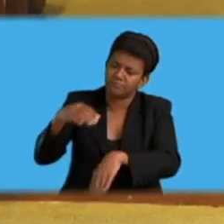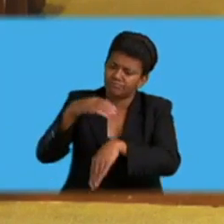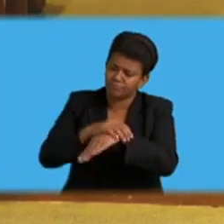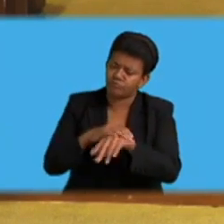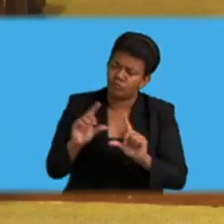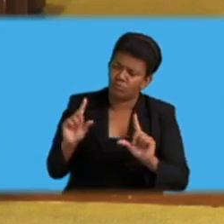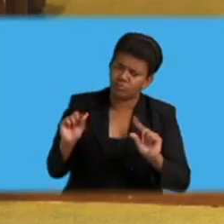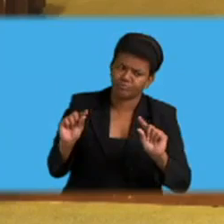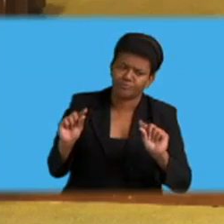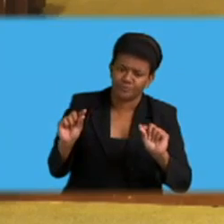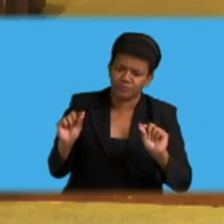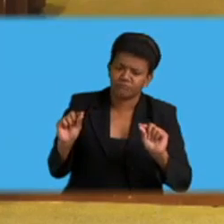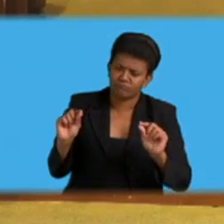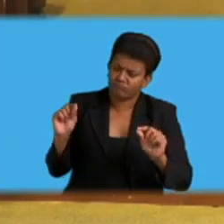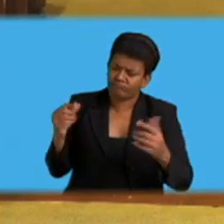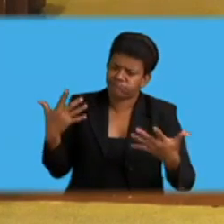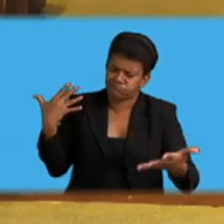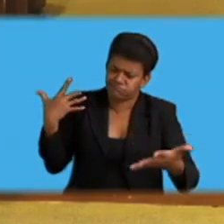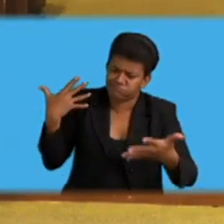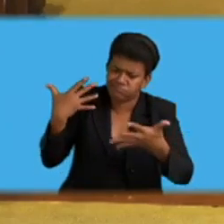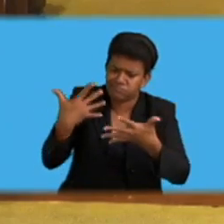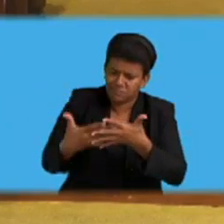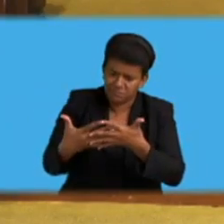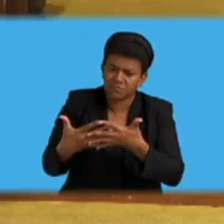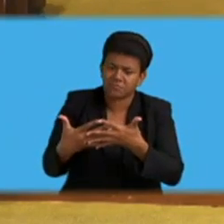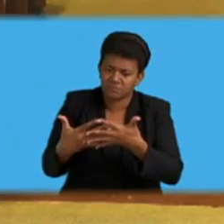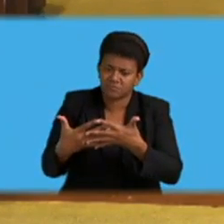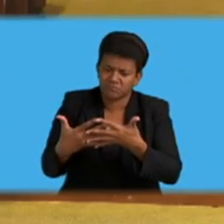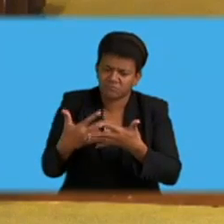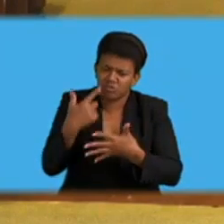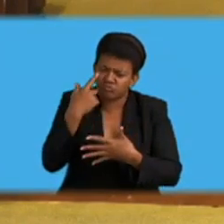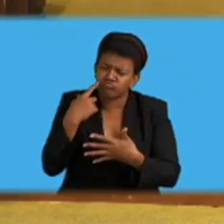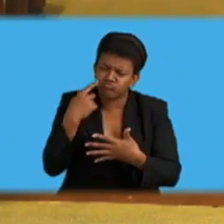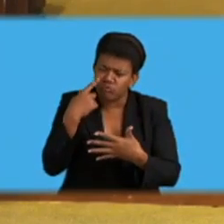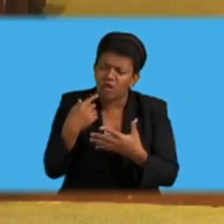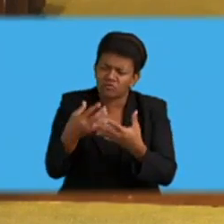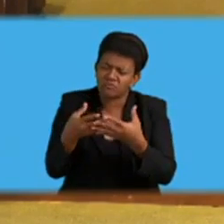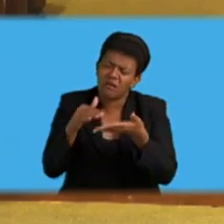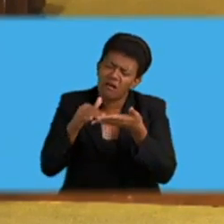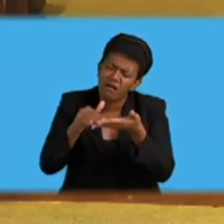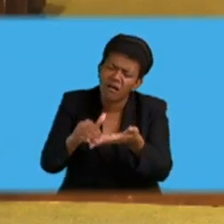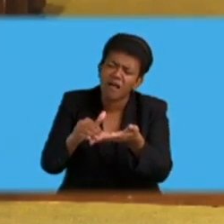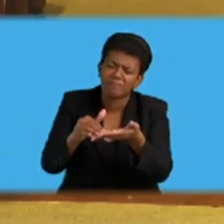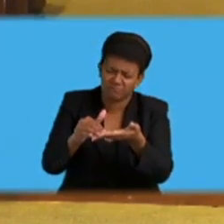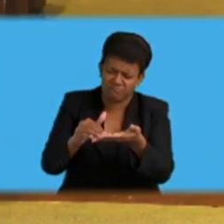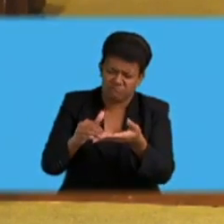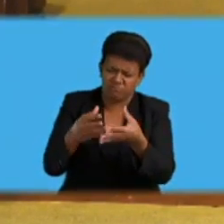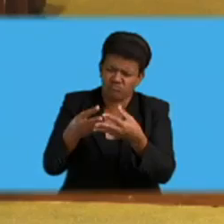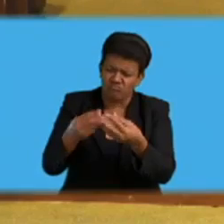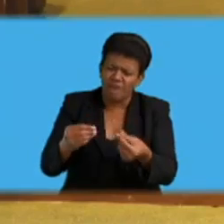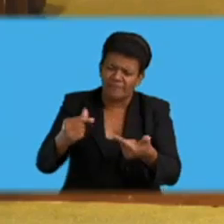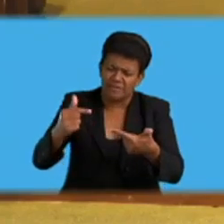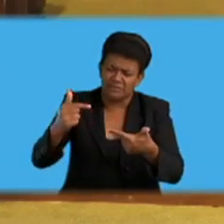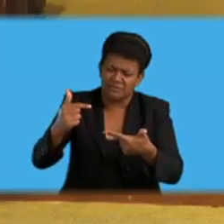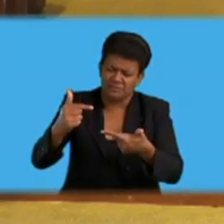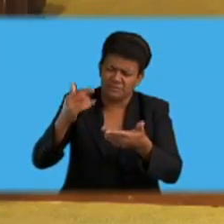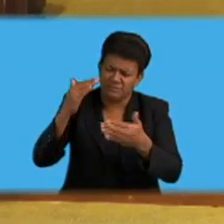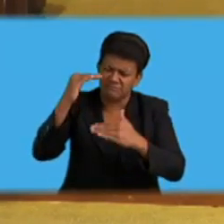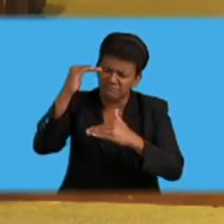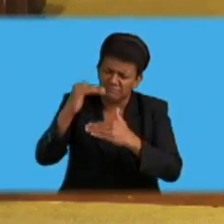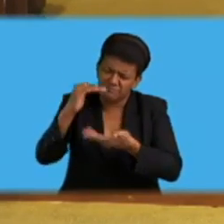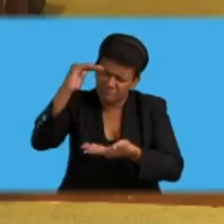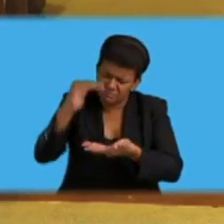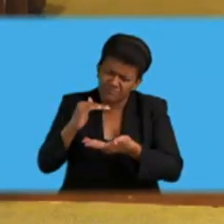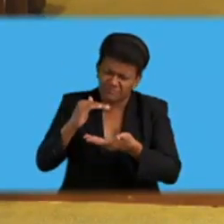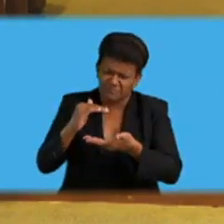put in to address this very, very alarming trend